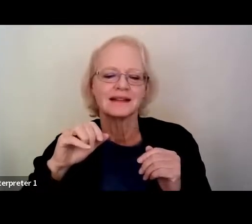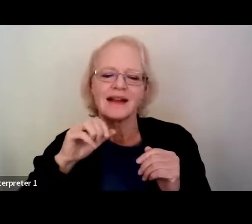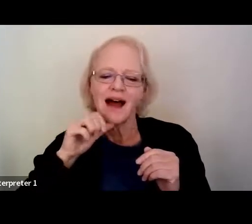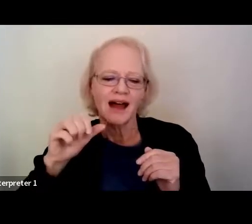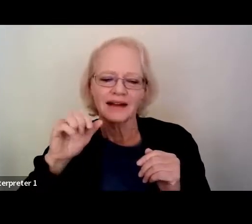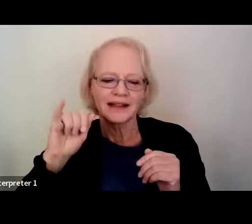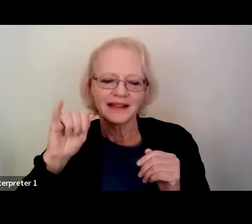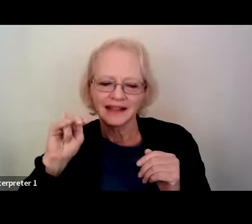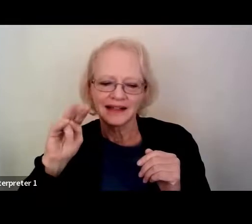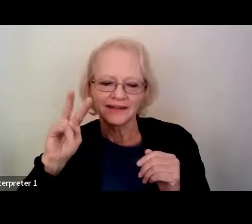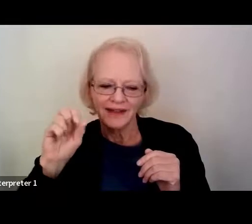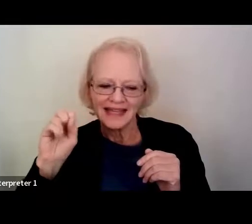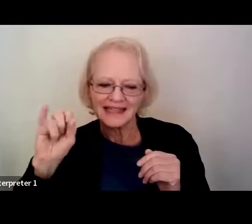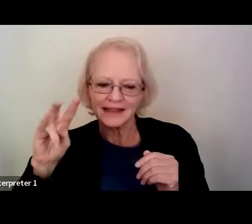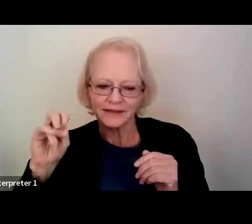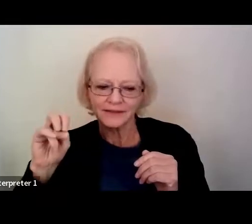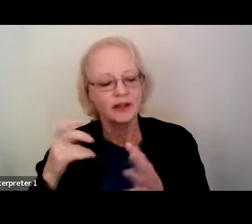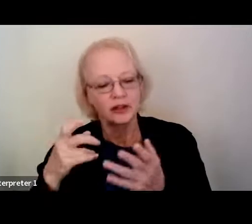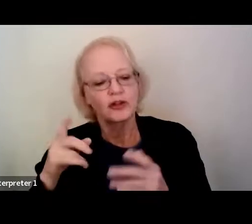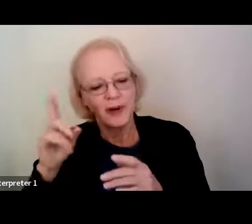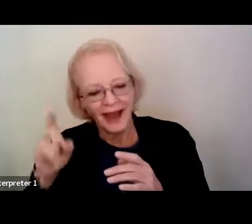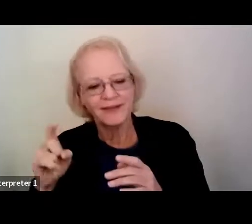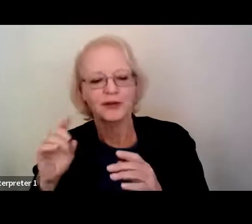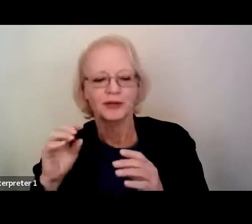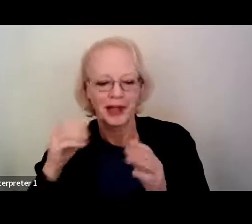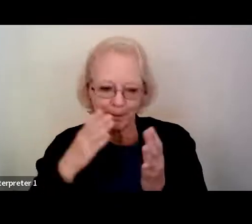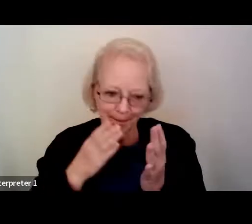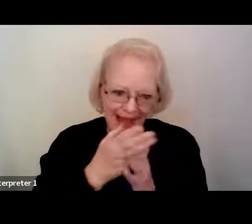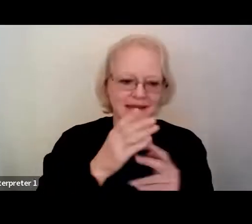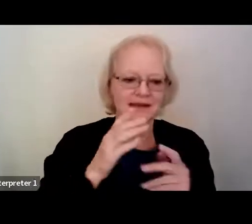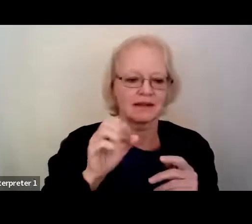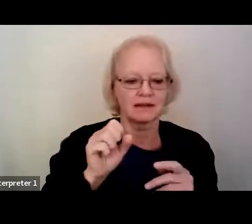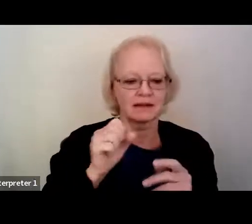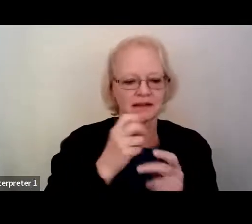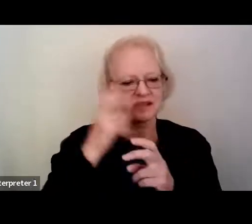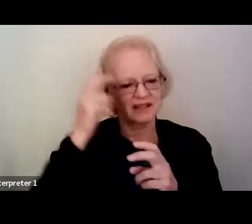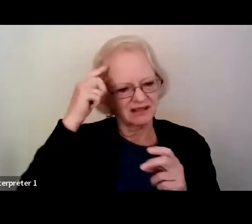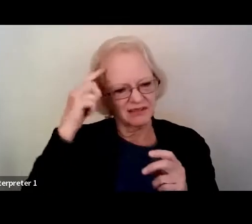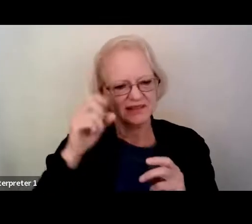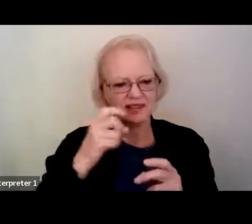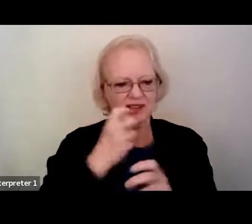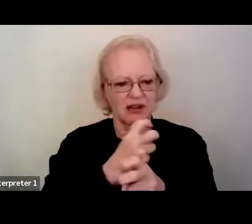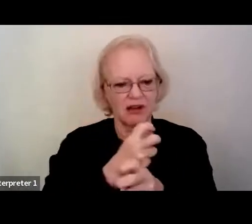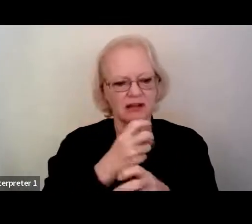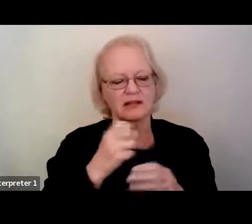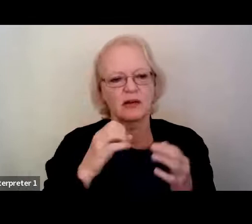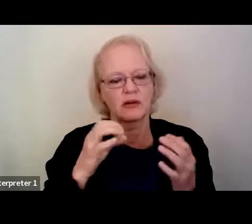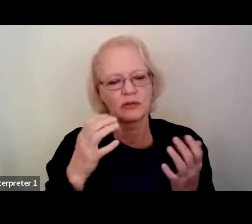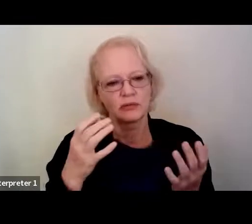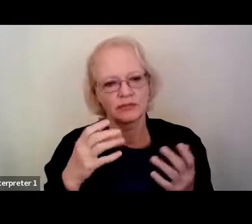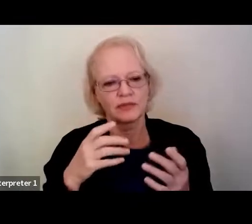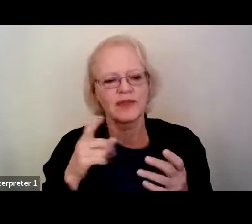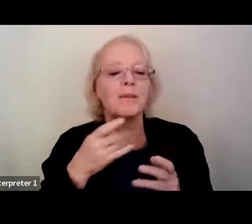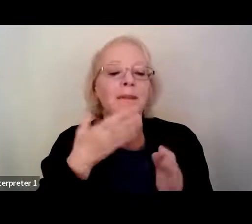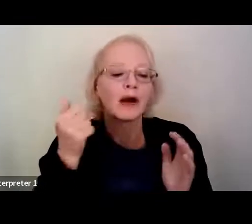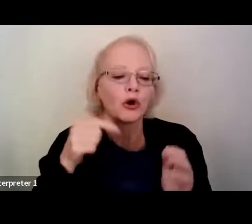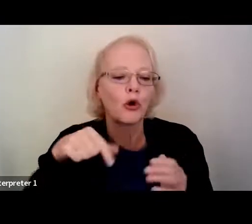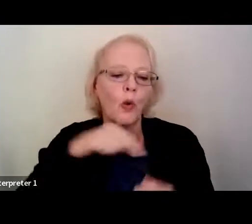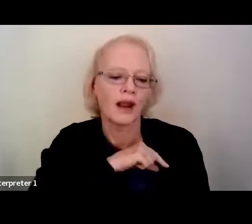And that requires surgery, but the signals are much higher quality. You can get much better resolution, basically.